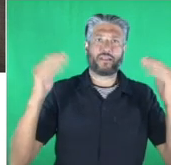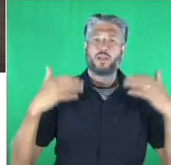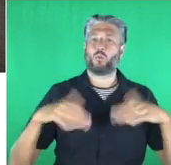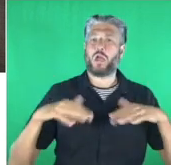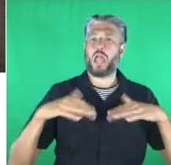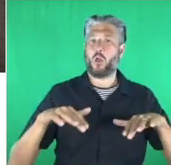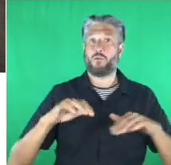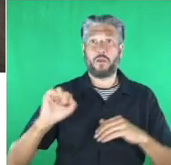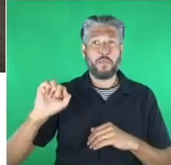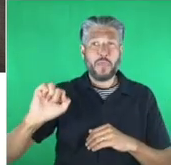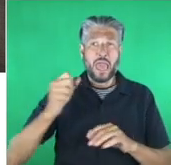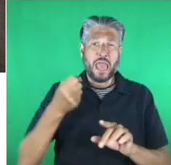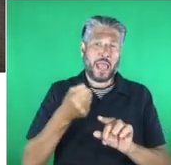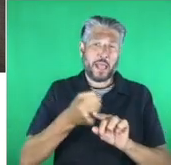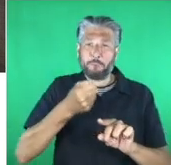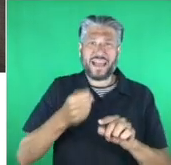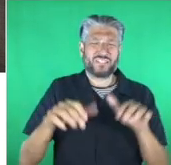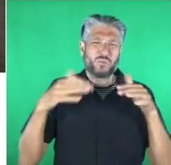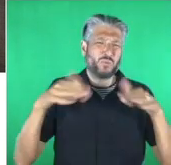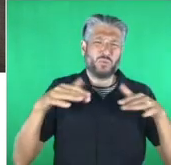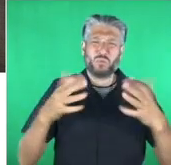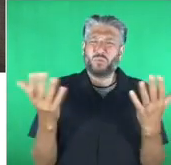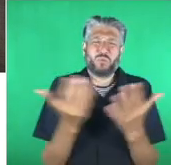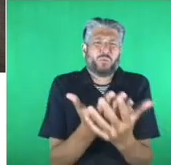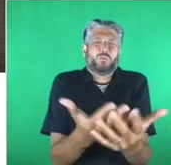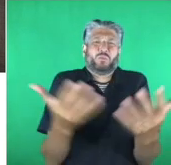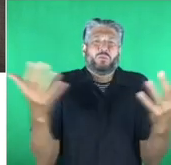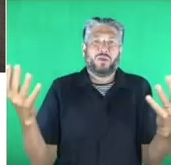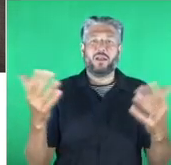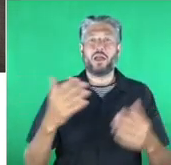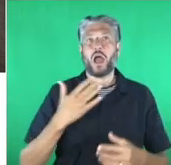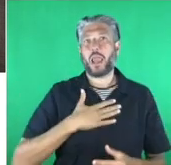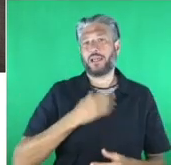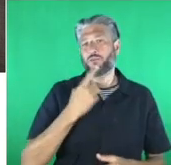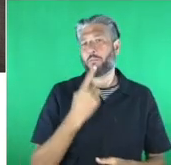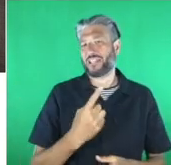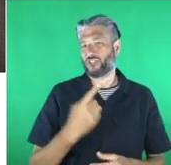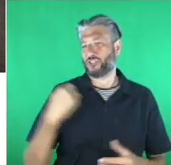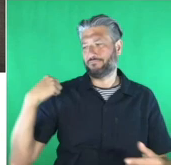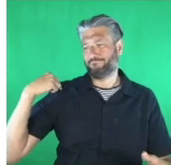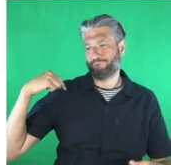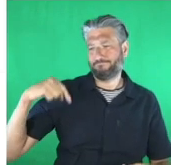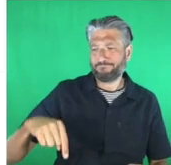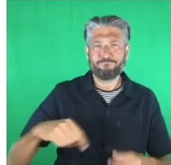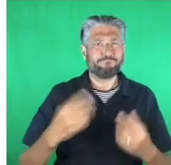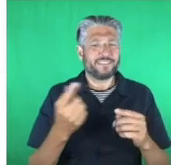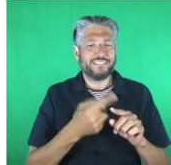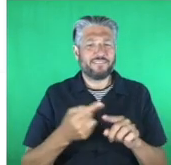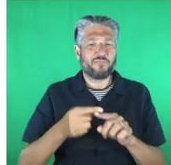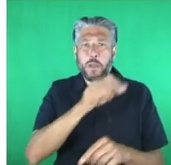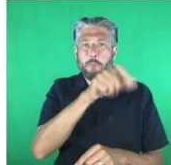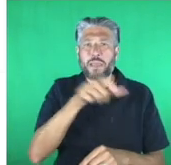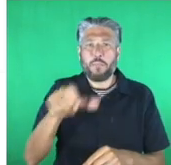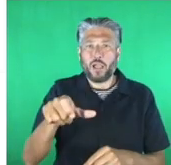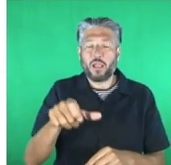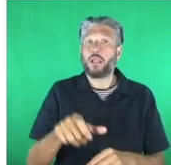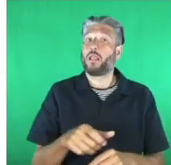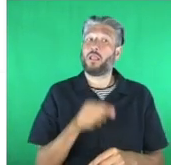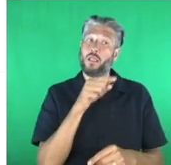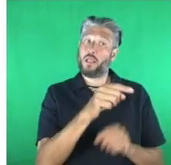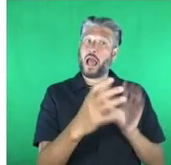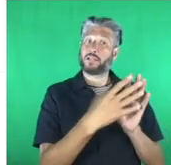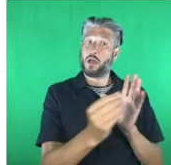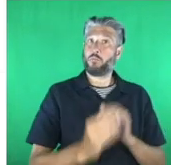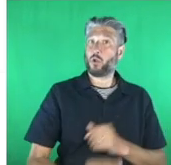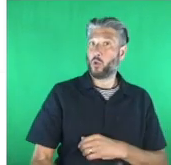i just want to mention a few people just to give you a flavor of where we've come from we've got what three words who created a grid around the planet